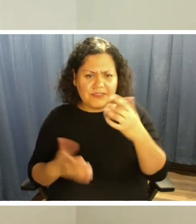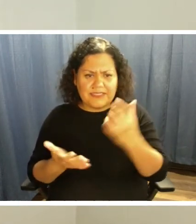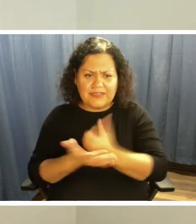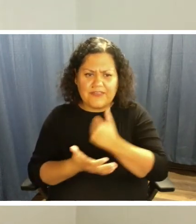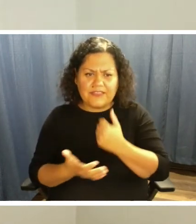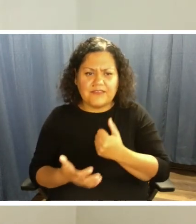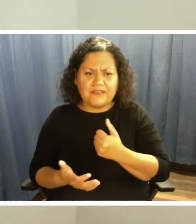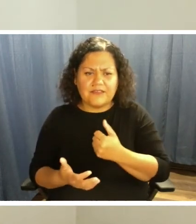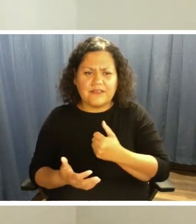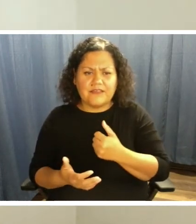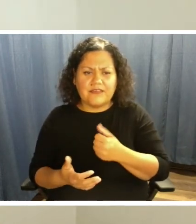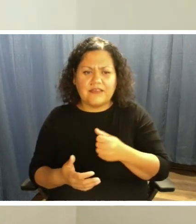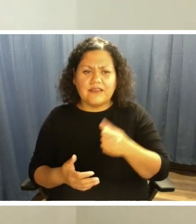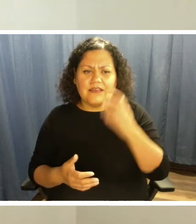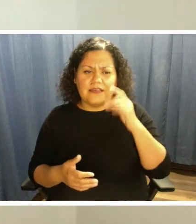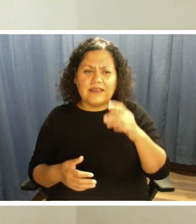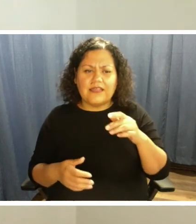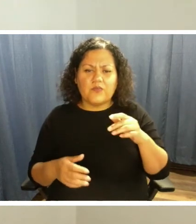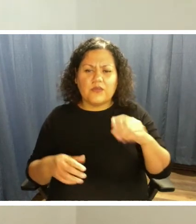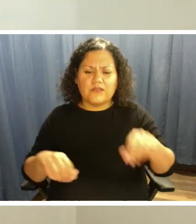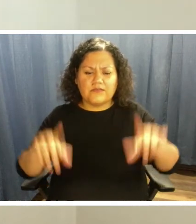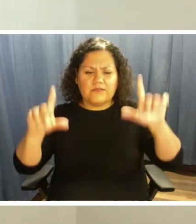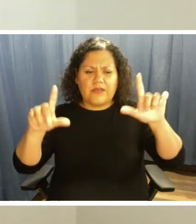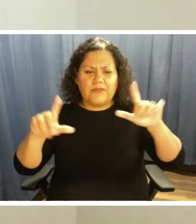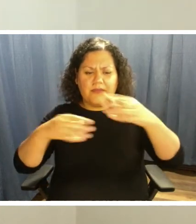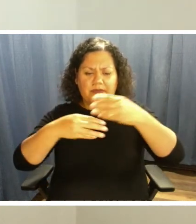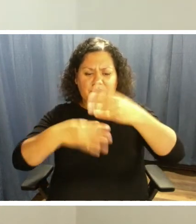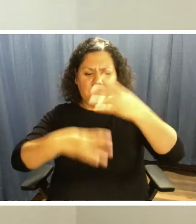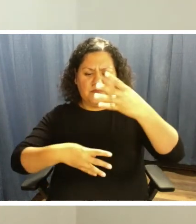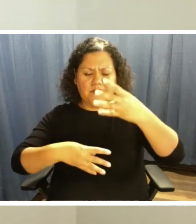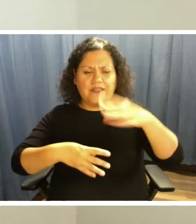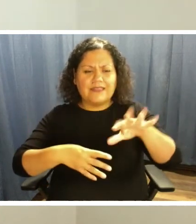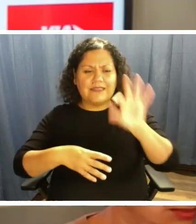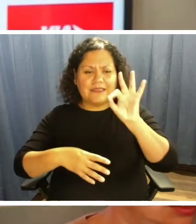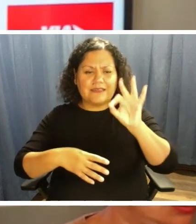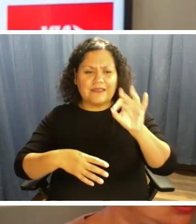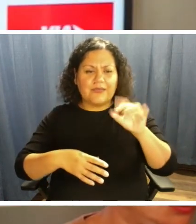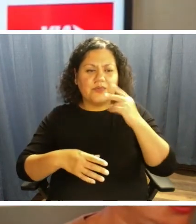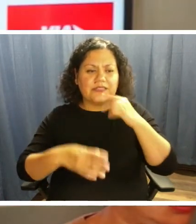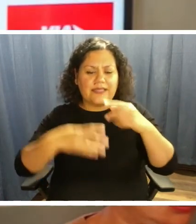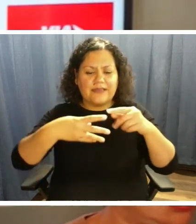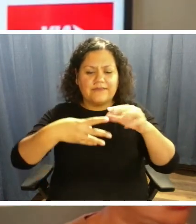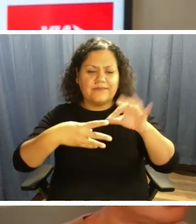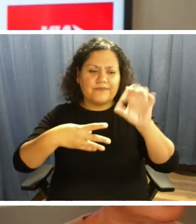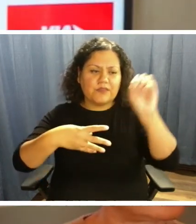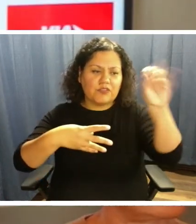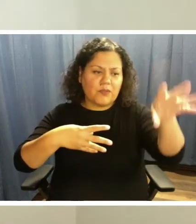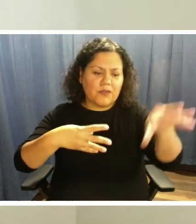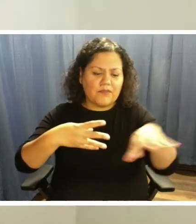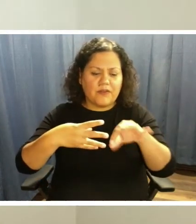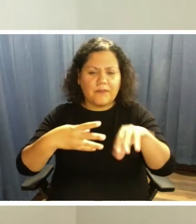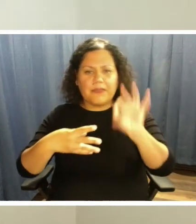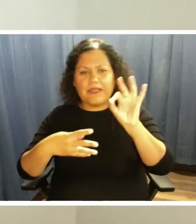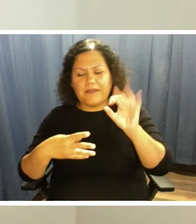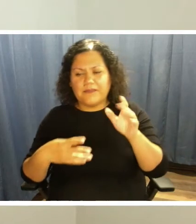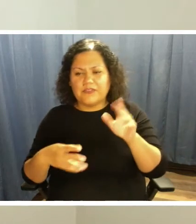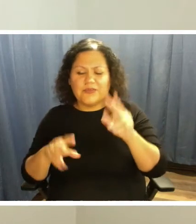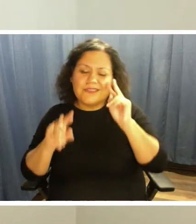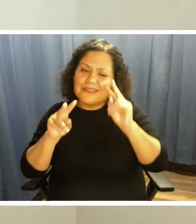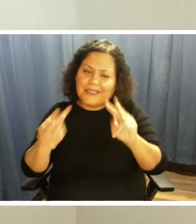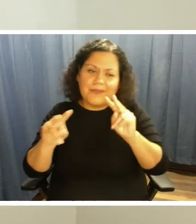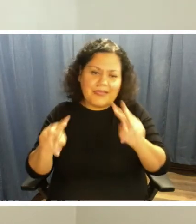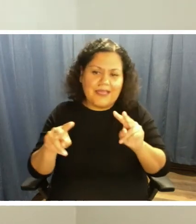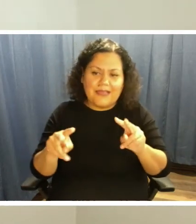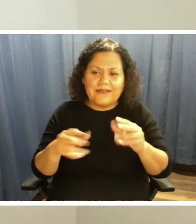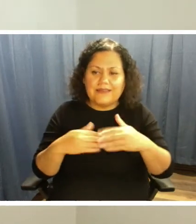of? It will be in the selection. Okay. When they want to be either picked up or dropped off. Okay. So yeah. So just keep an eye out for it the next time